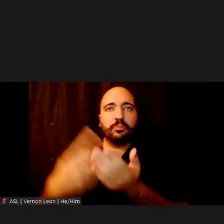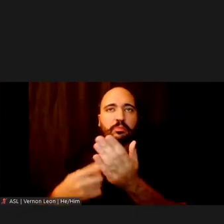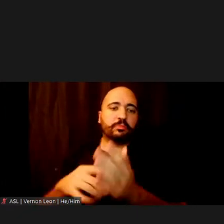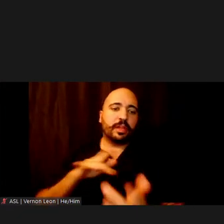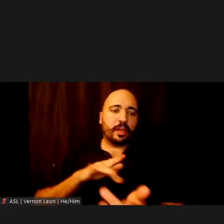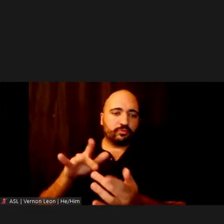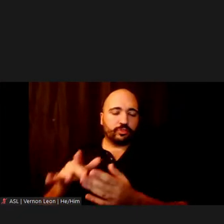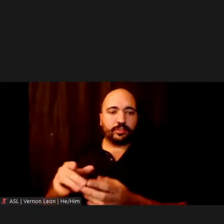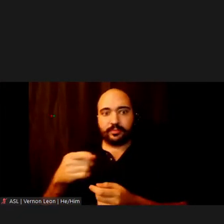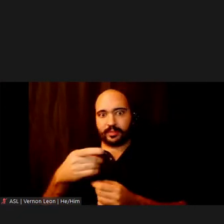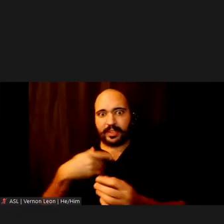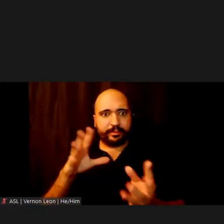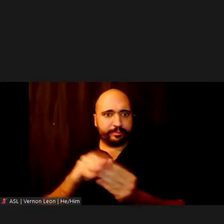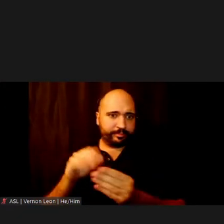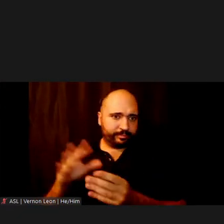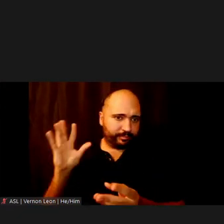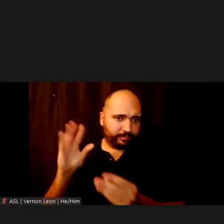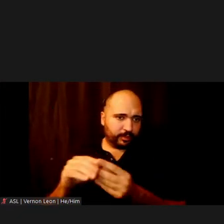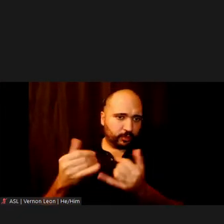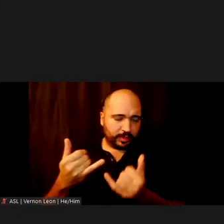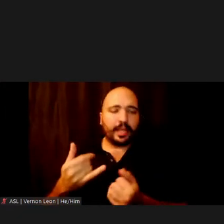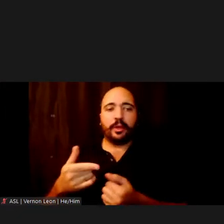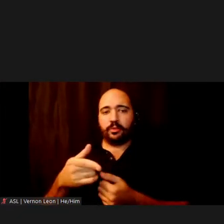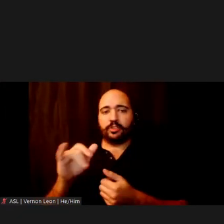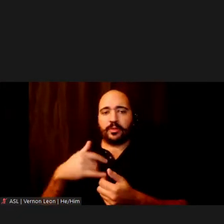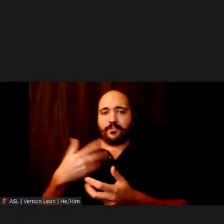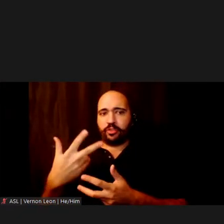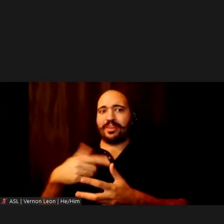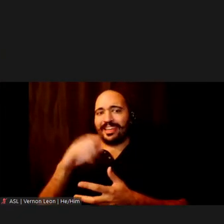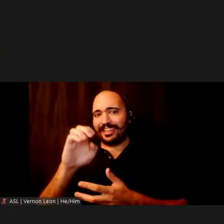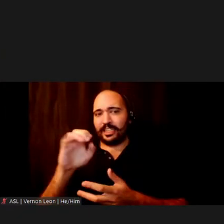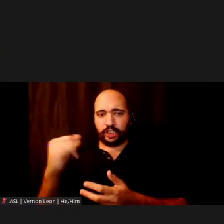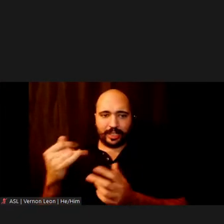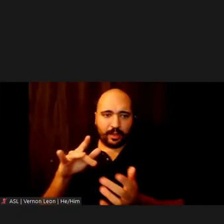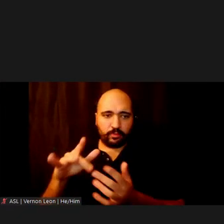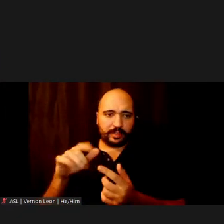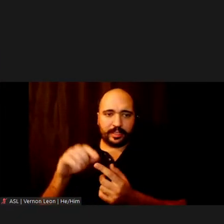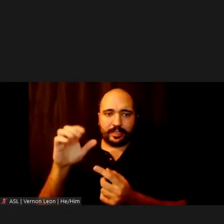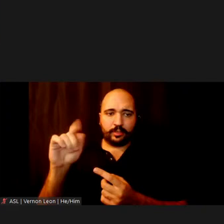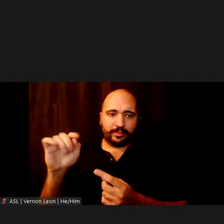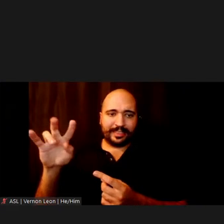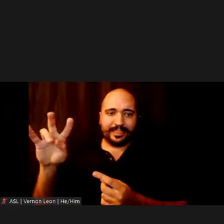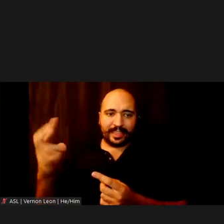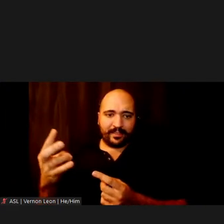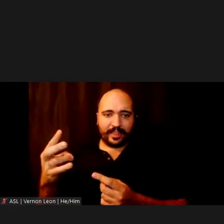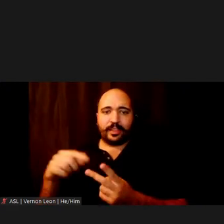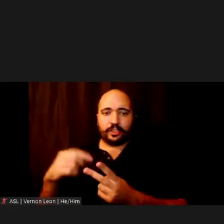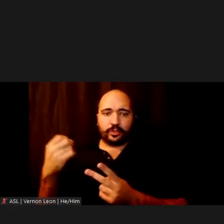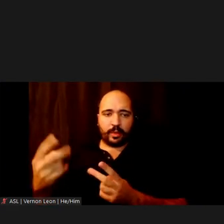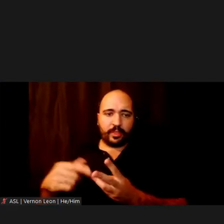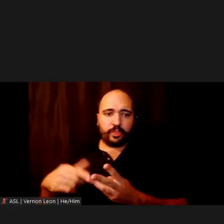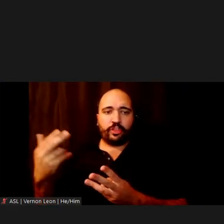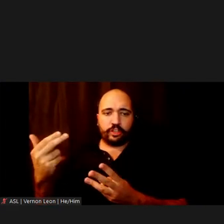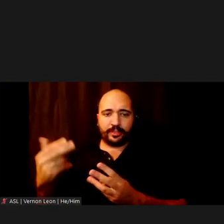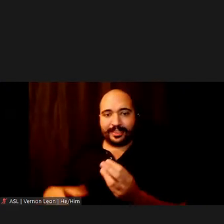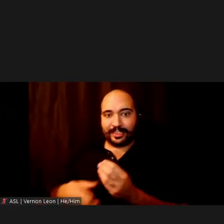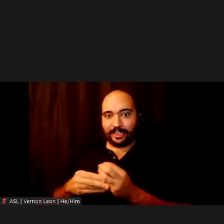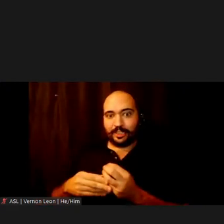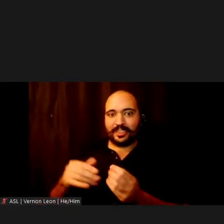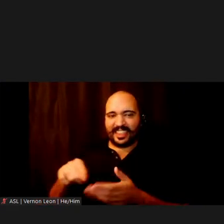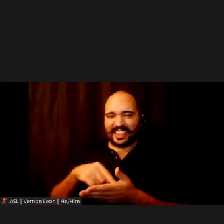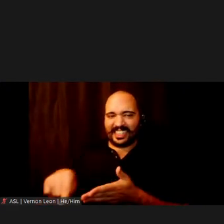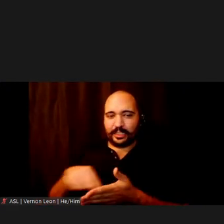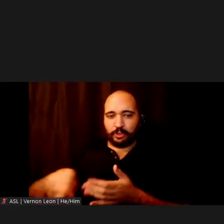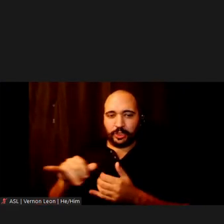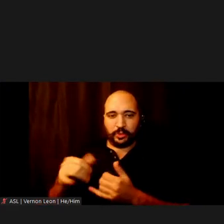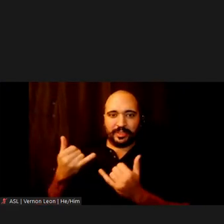We also held three environmental justice outreach webinars on October 7th, 12th and 13th, in addition to the three sessions this week.